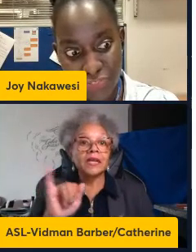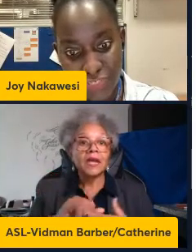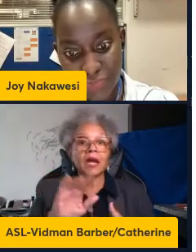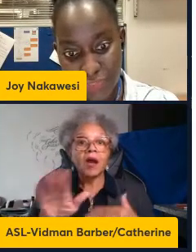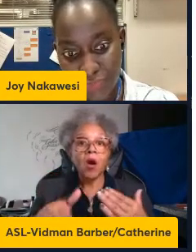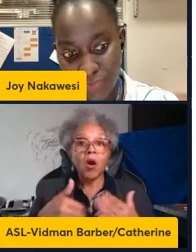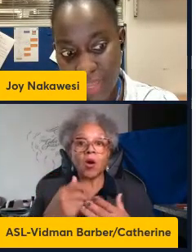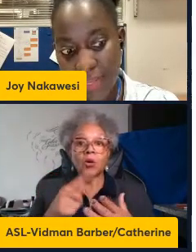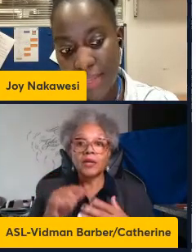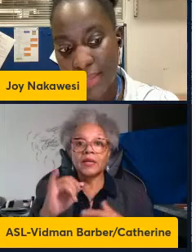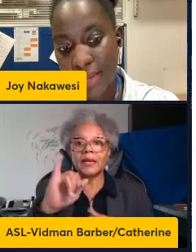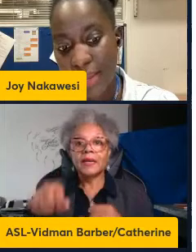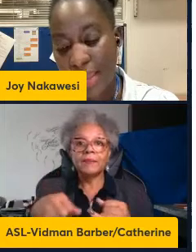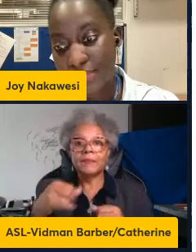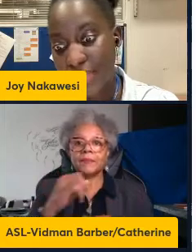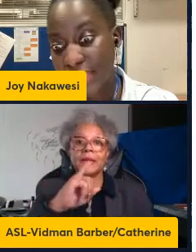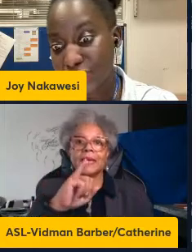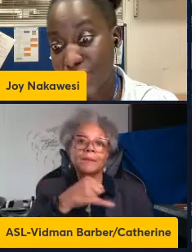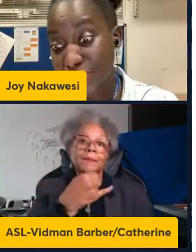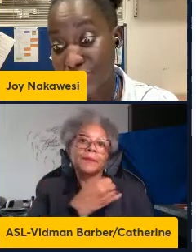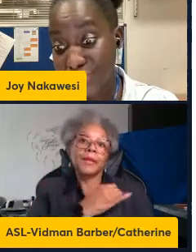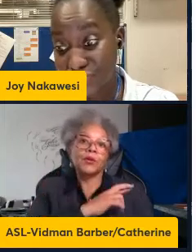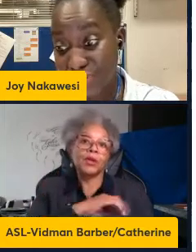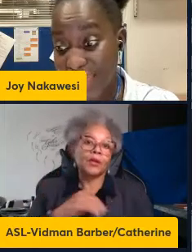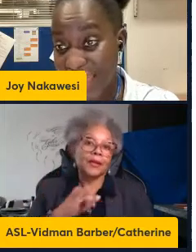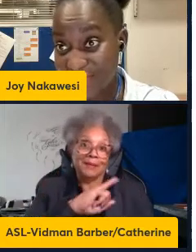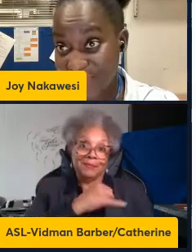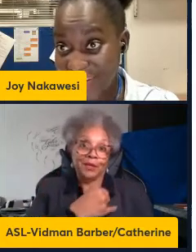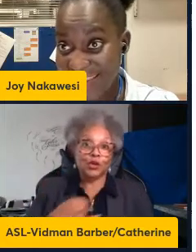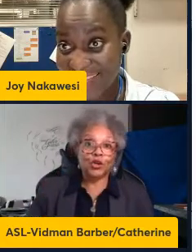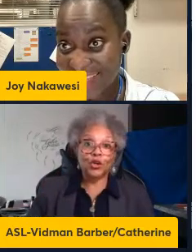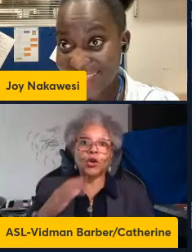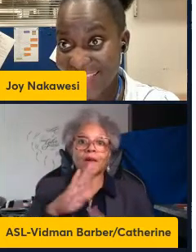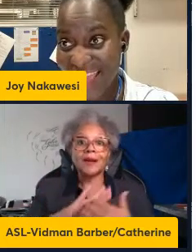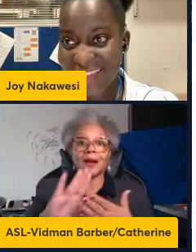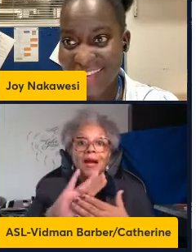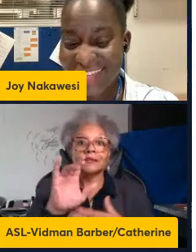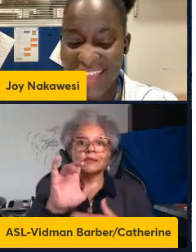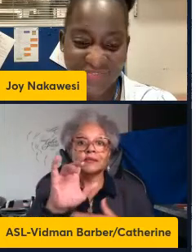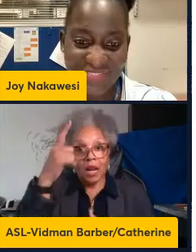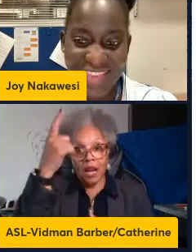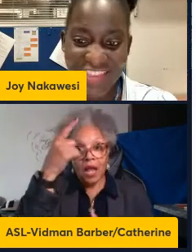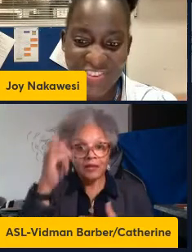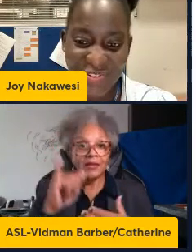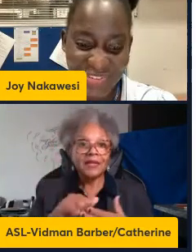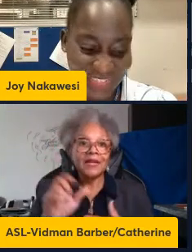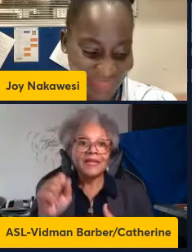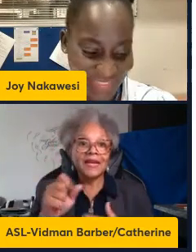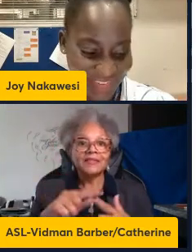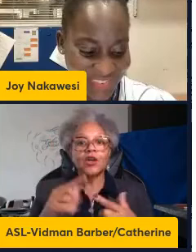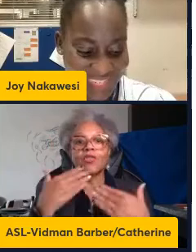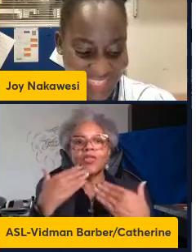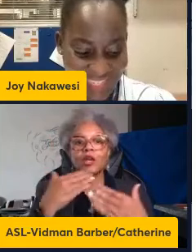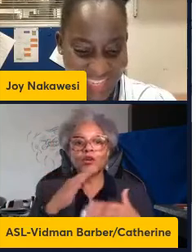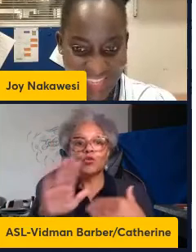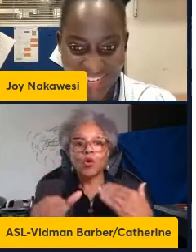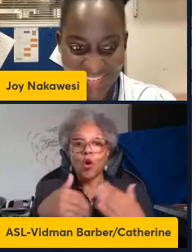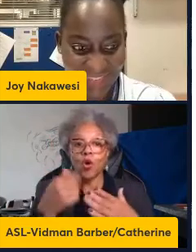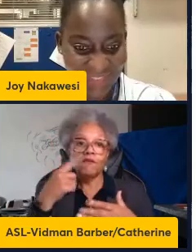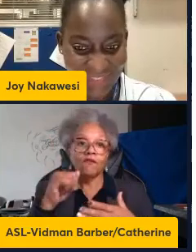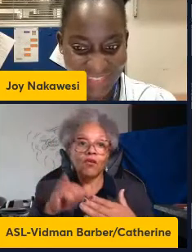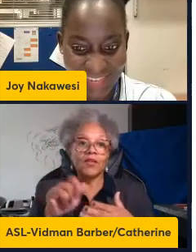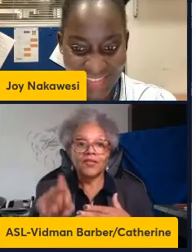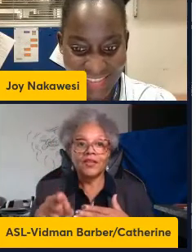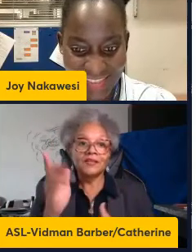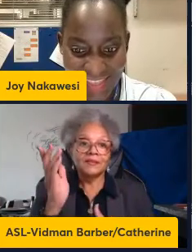contributed to this work I'll like to acknowledge all our founders and thank you all for listening